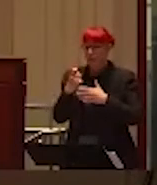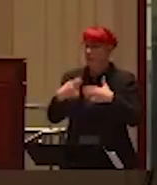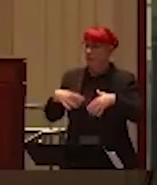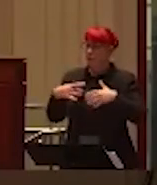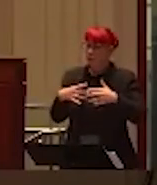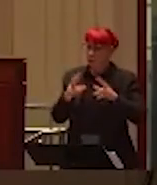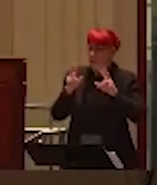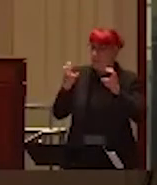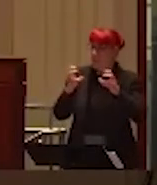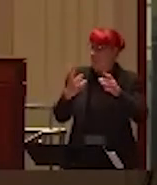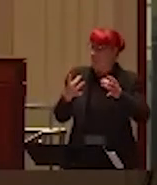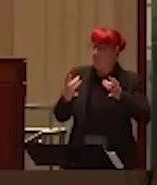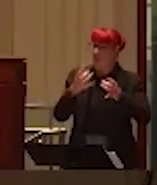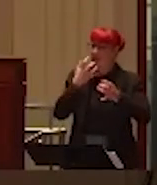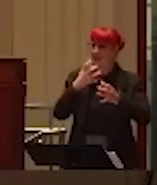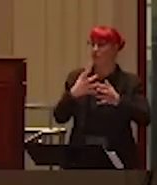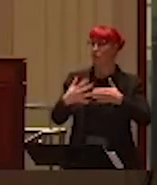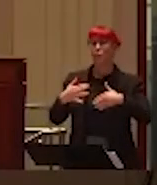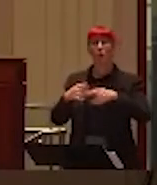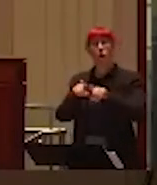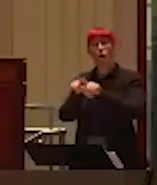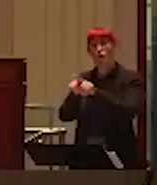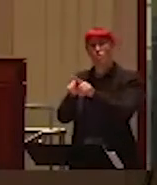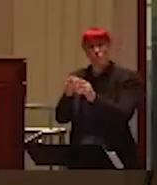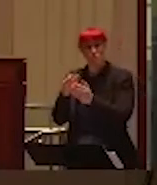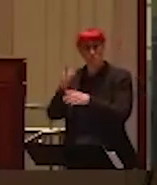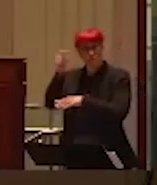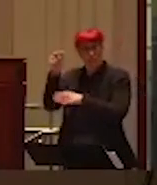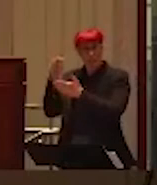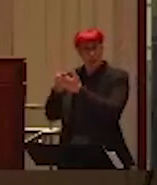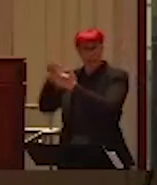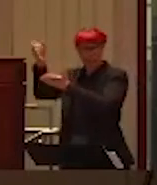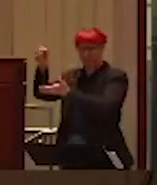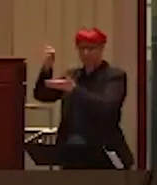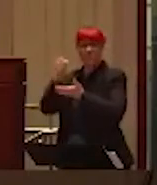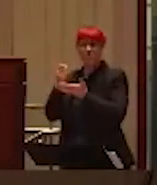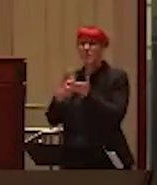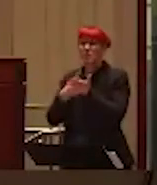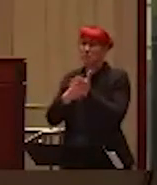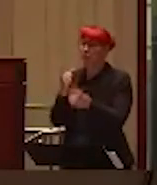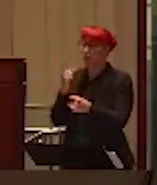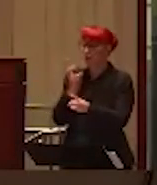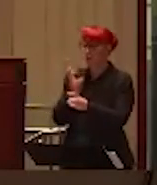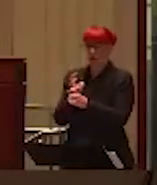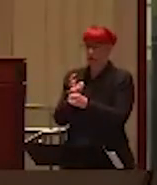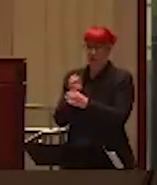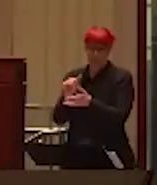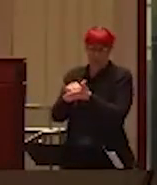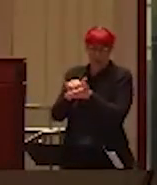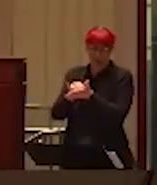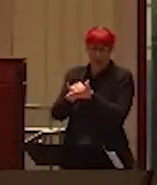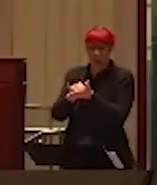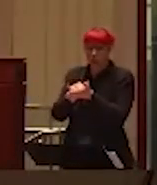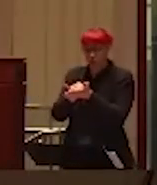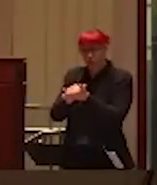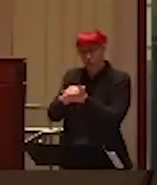Sometimes it's hard to get grants on these controversial topics. And I'm so glad that today we've been recognized for this